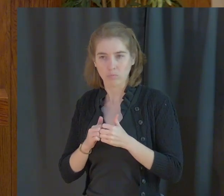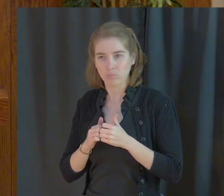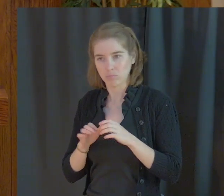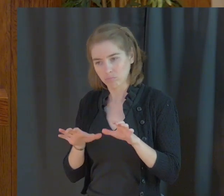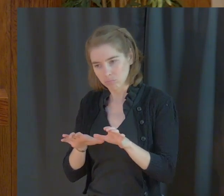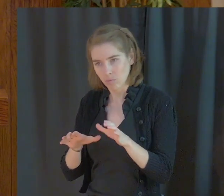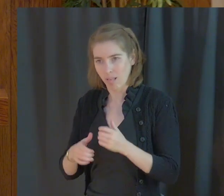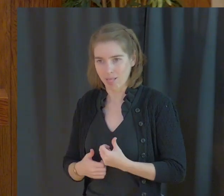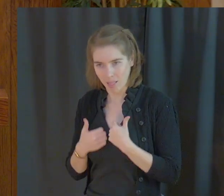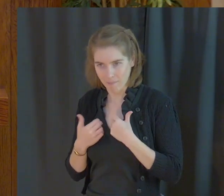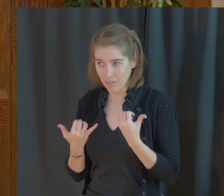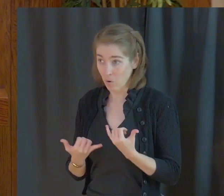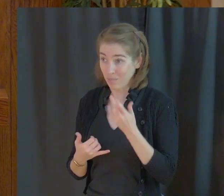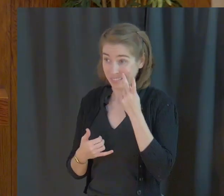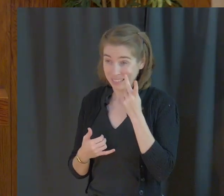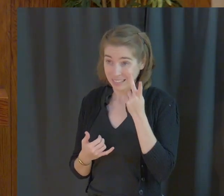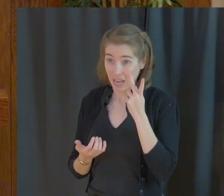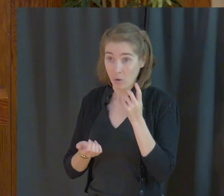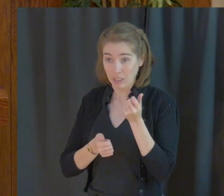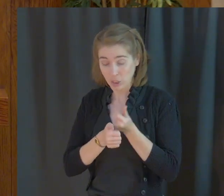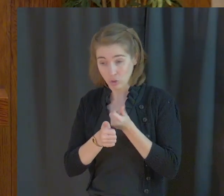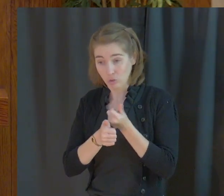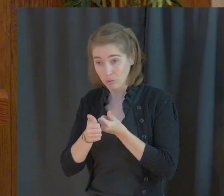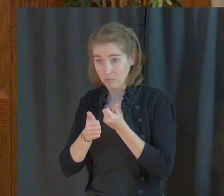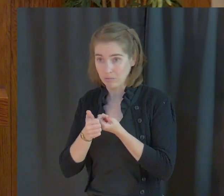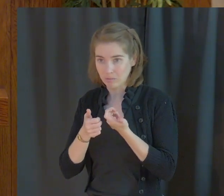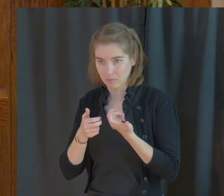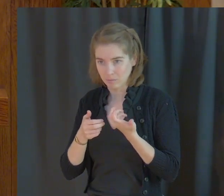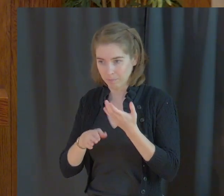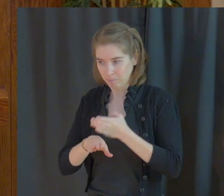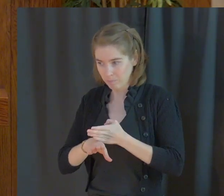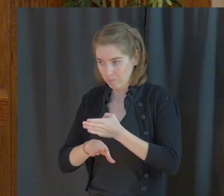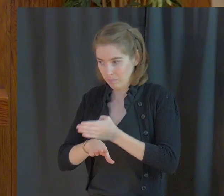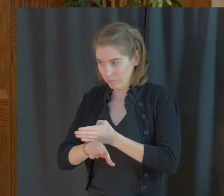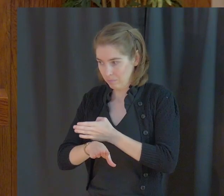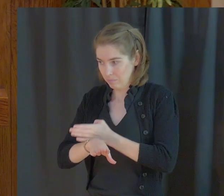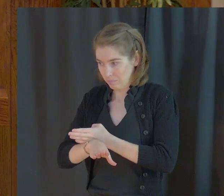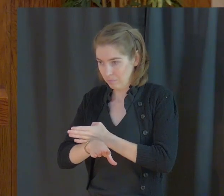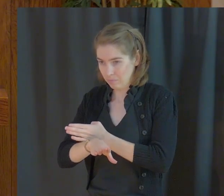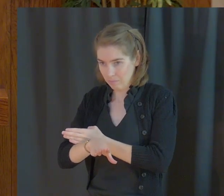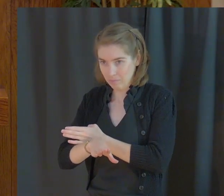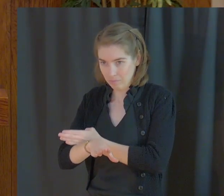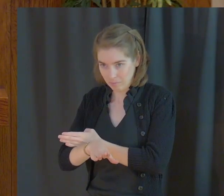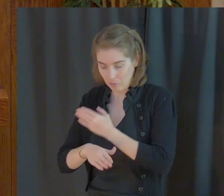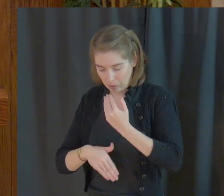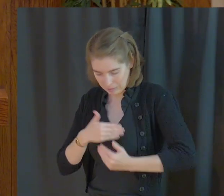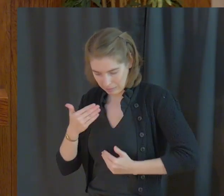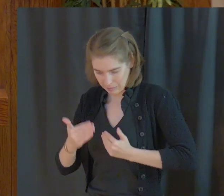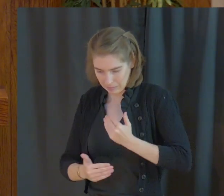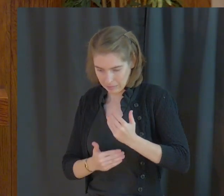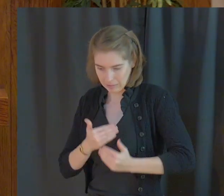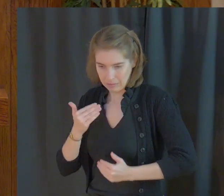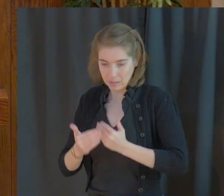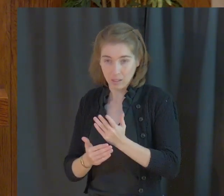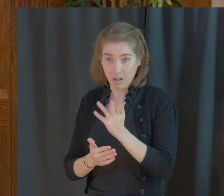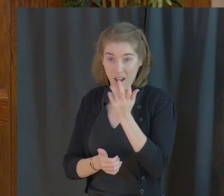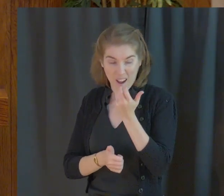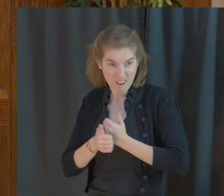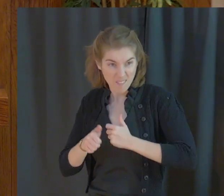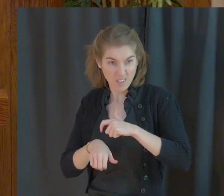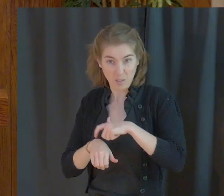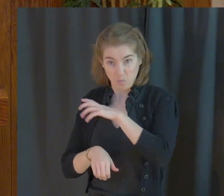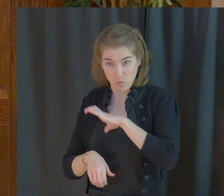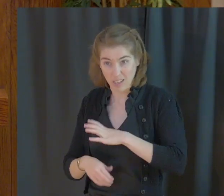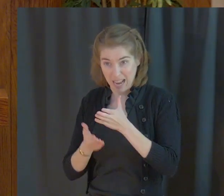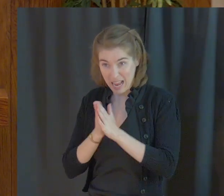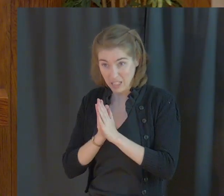today. We have seen how each one builds upon another as we progress through. Without fail every time Christ